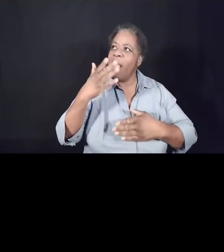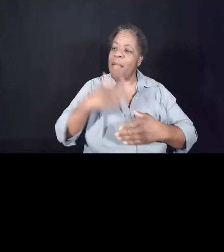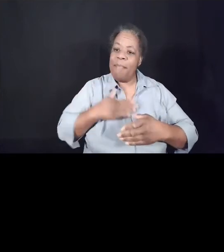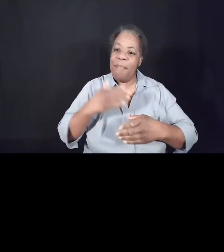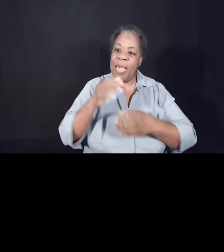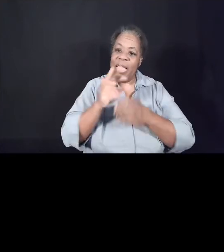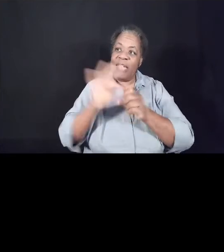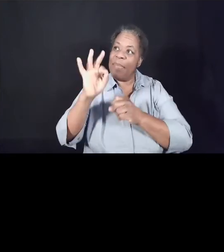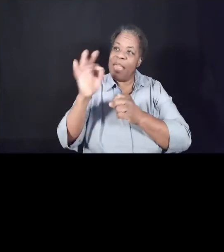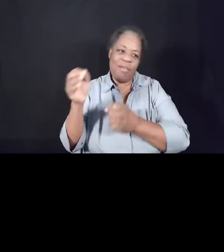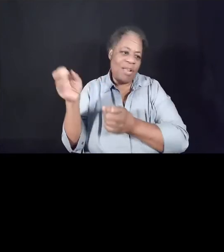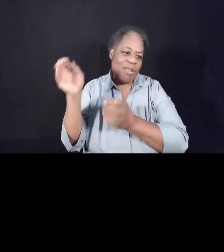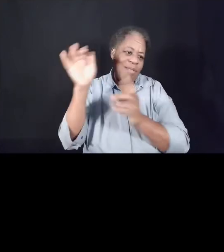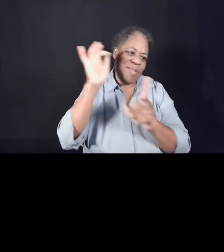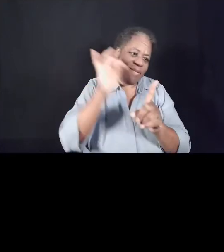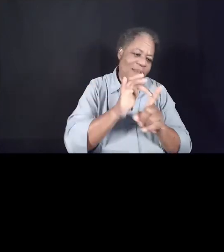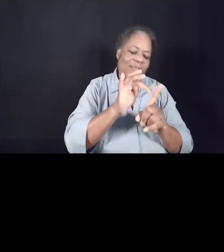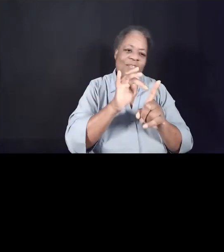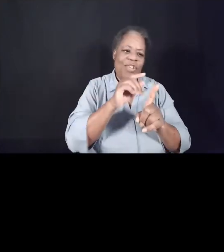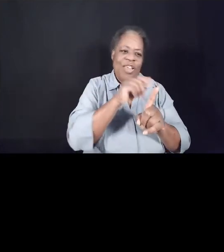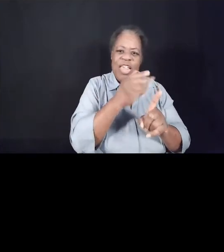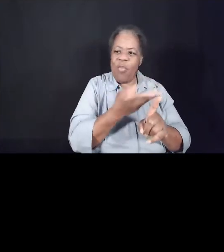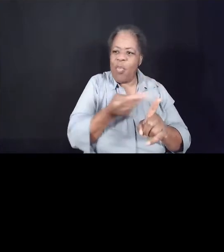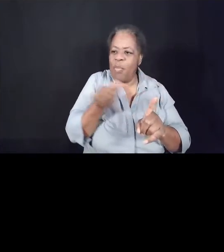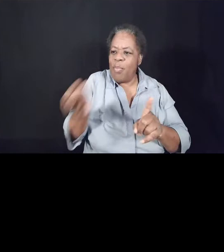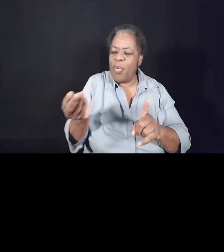and he will bring justice to the nation.